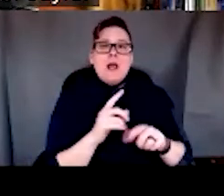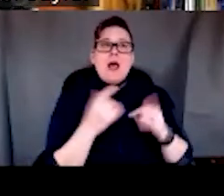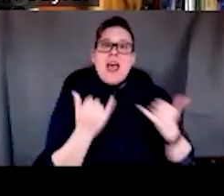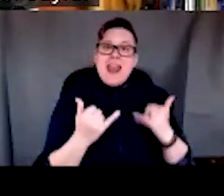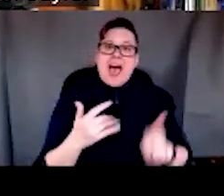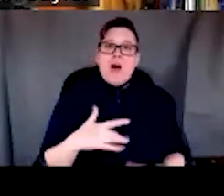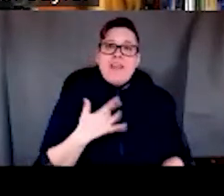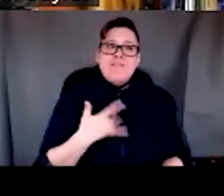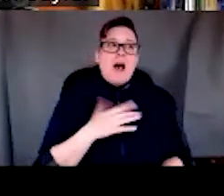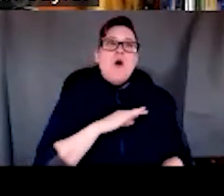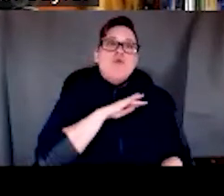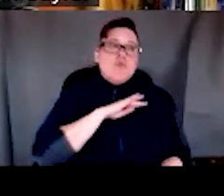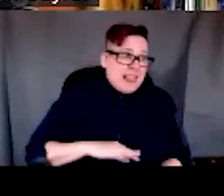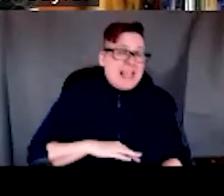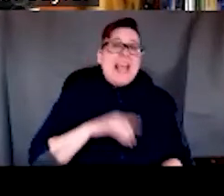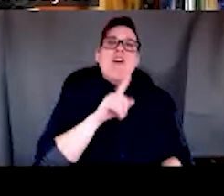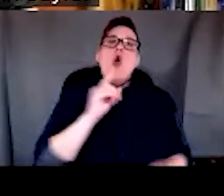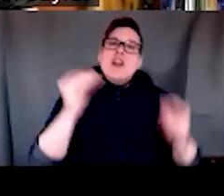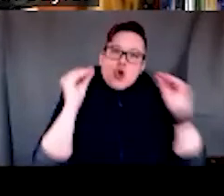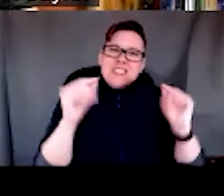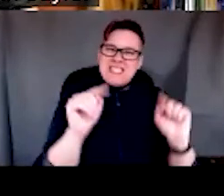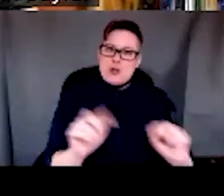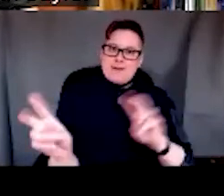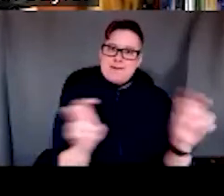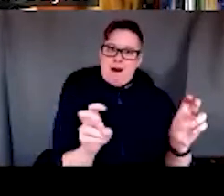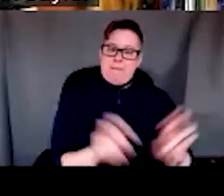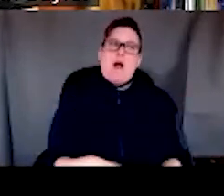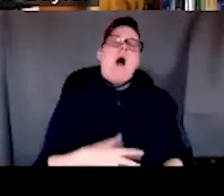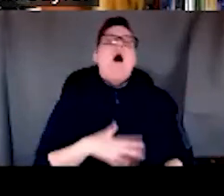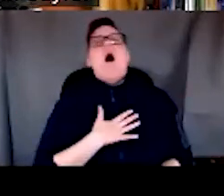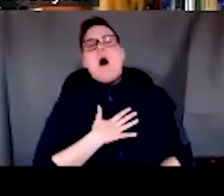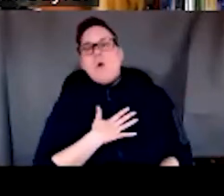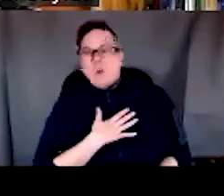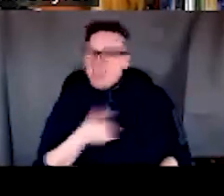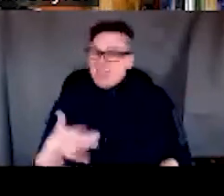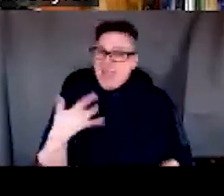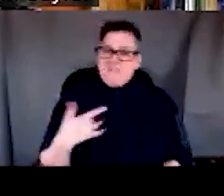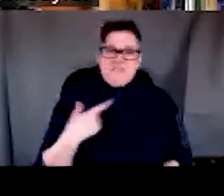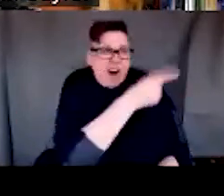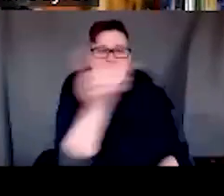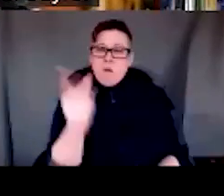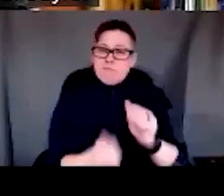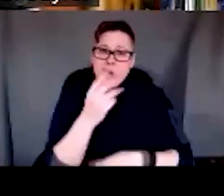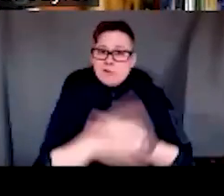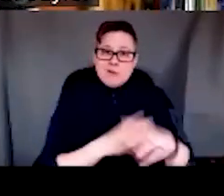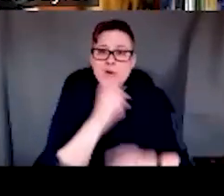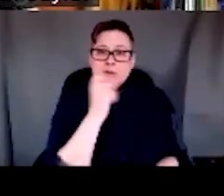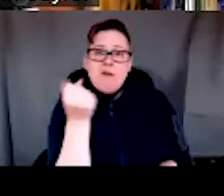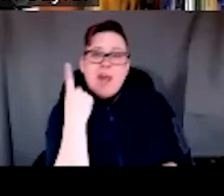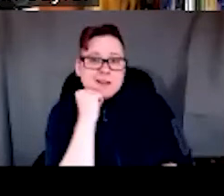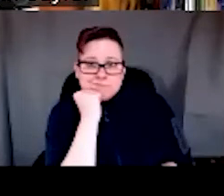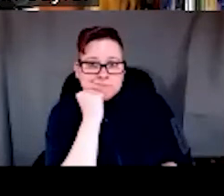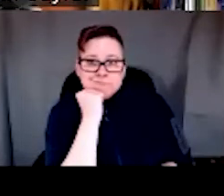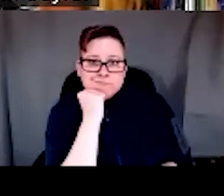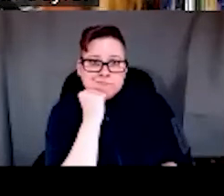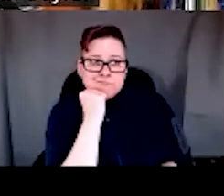that this was being taught to everyone, that they felt that most of society just doesn't get it, and that there was a lot